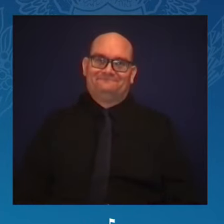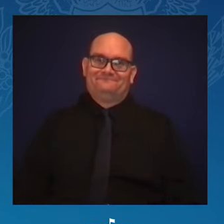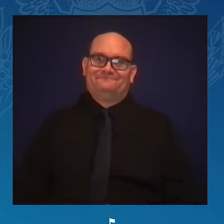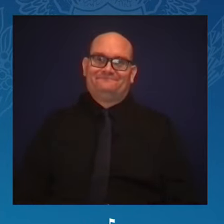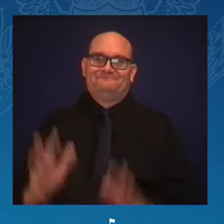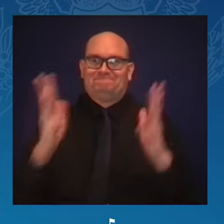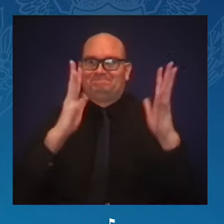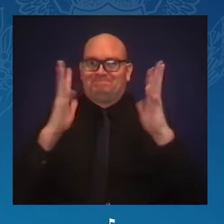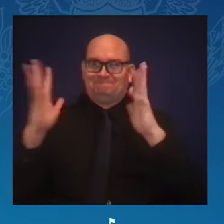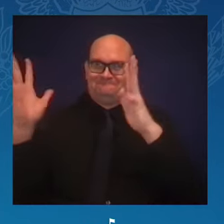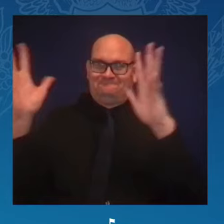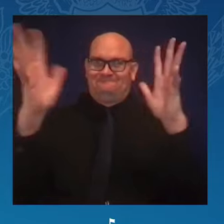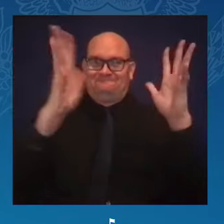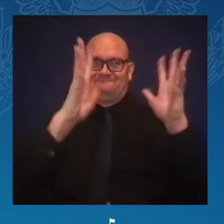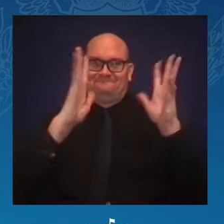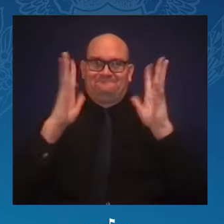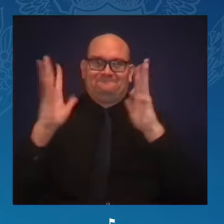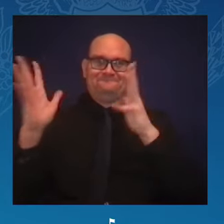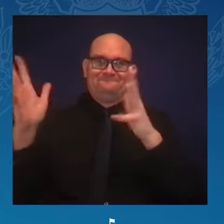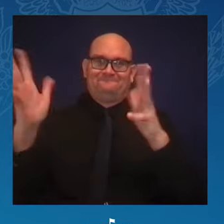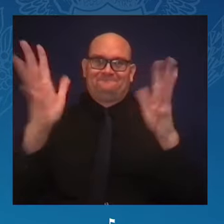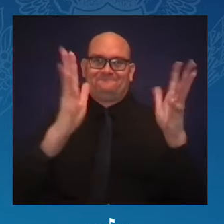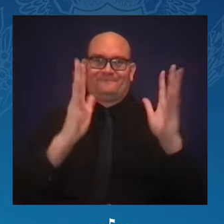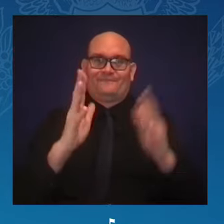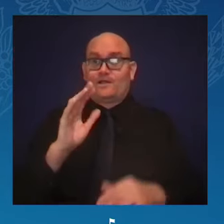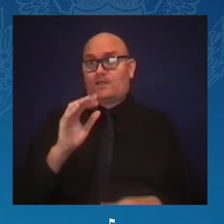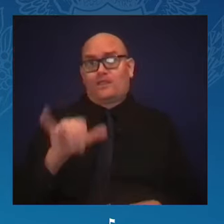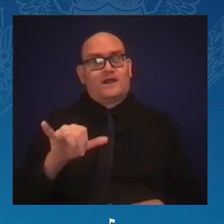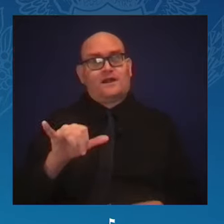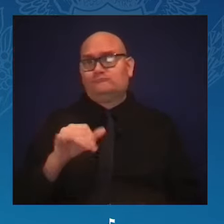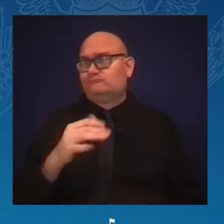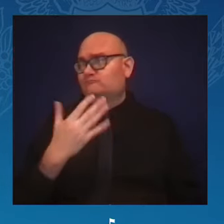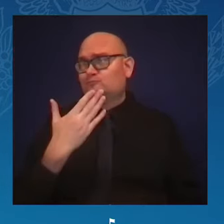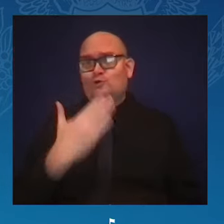Justice it's a good day. Justice Ketanji